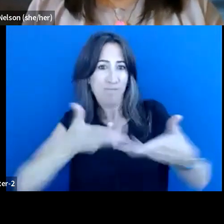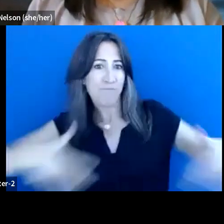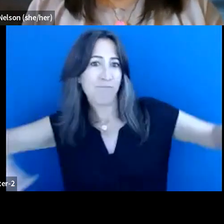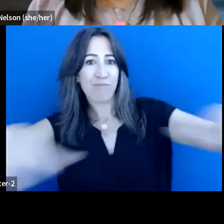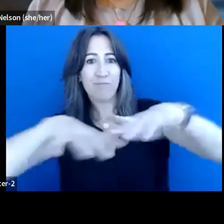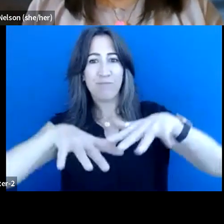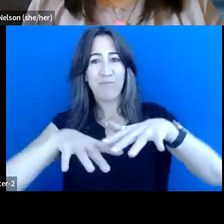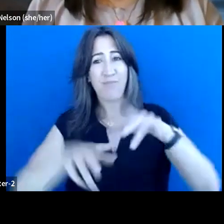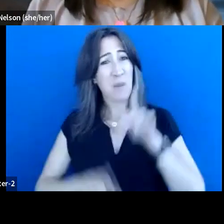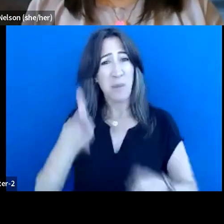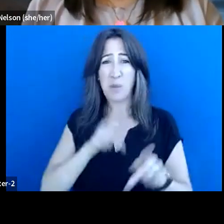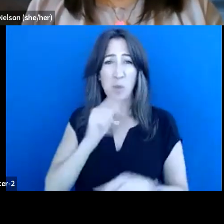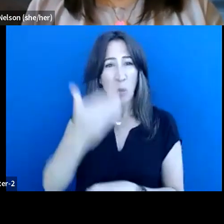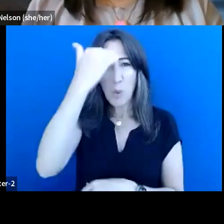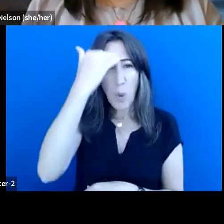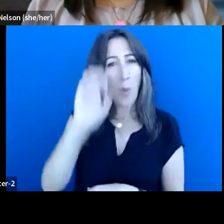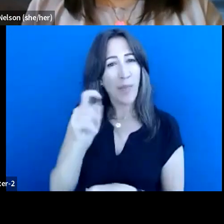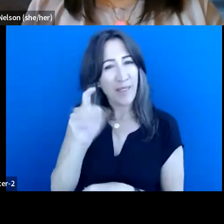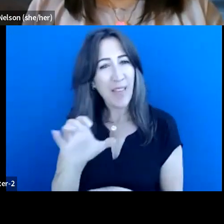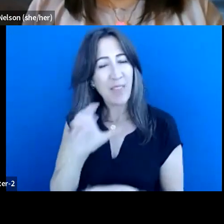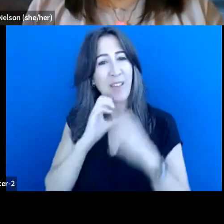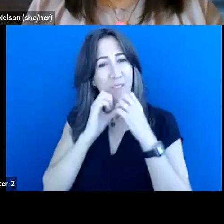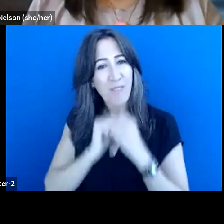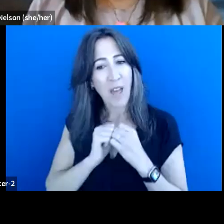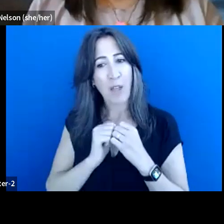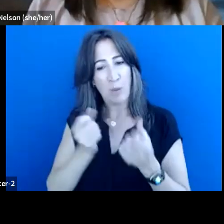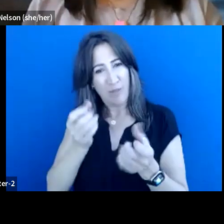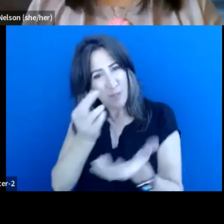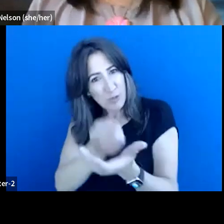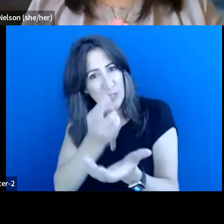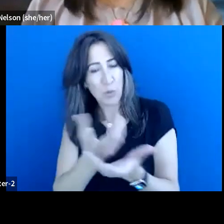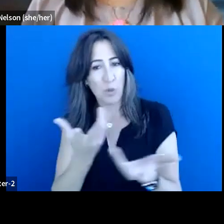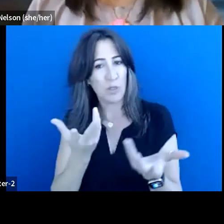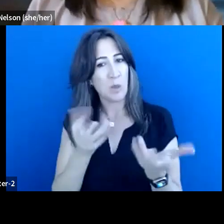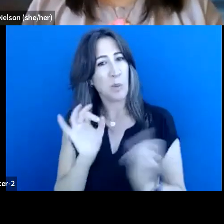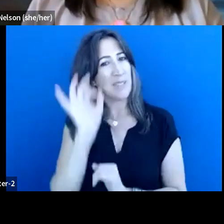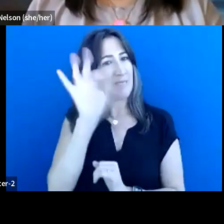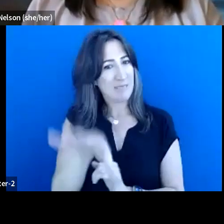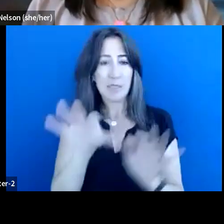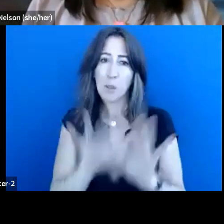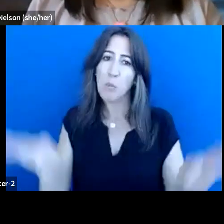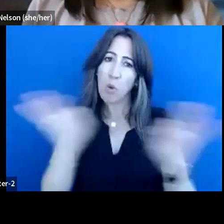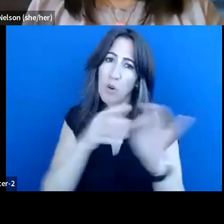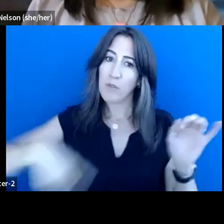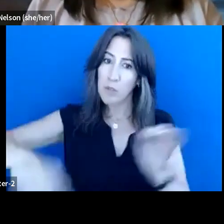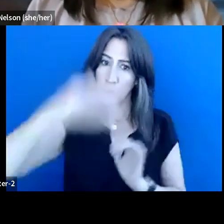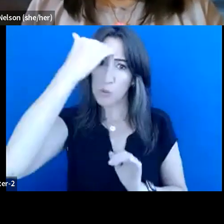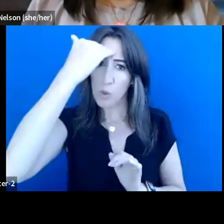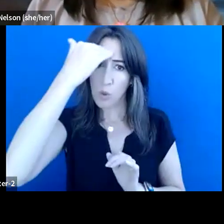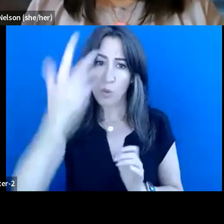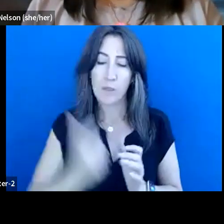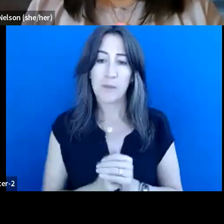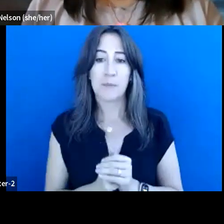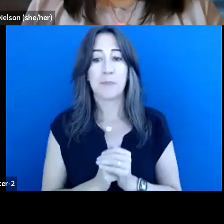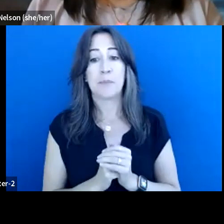ethic and value. So, uh, I just wanted to add that to the dialogue. Thank you. Yeah. Yeah. Thank you, chief. Um,